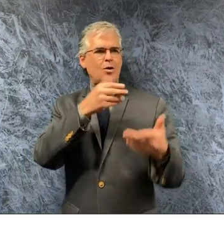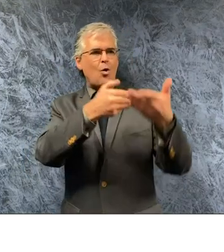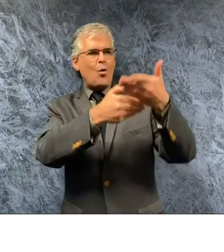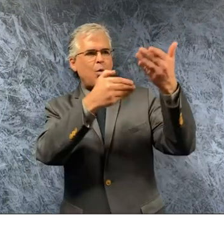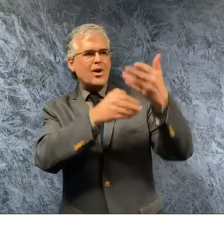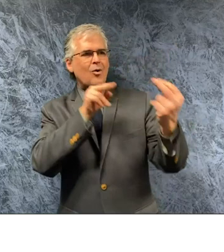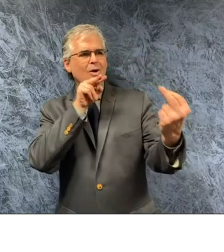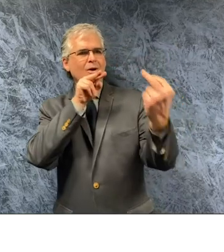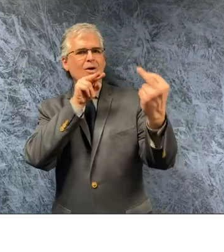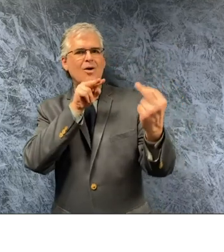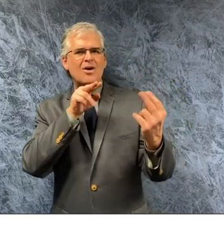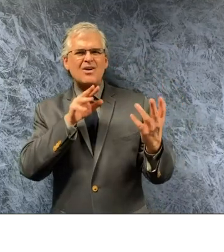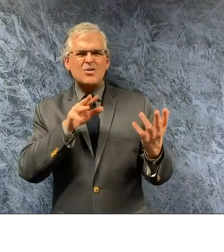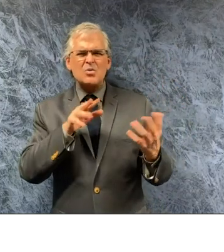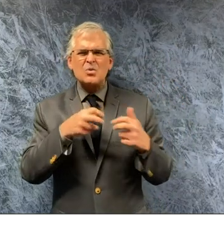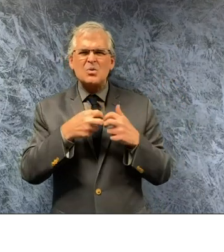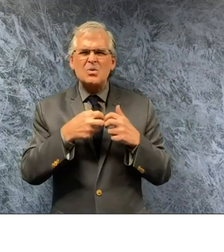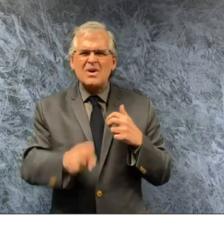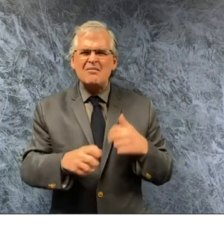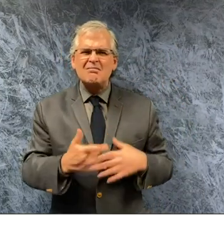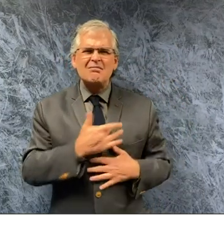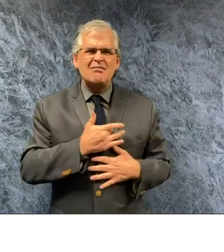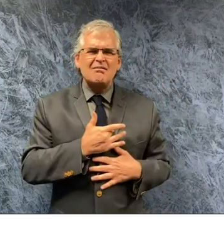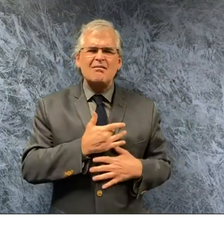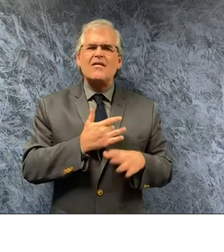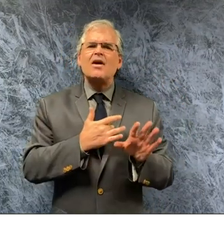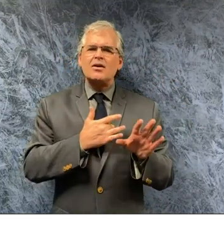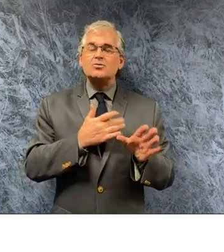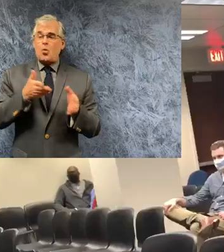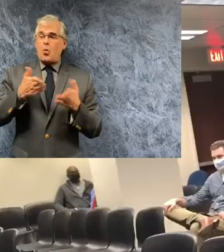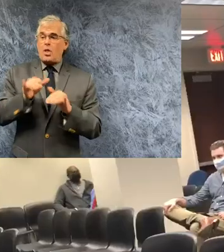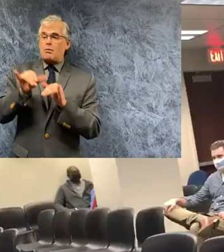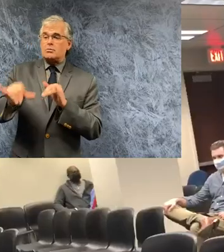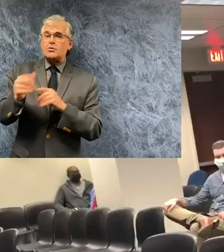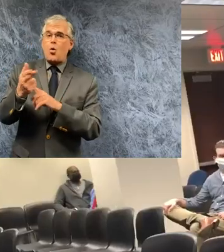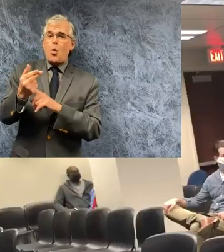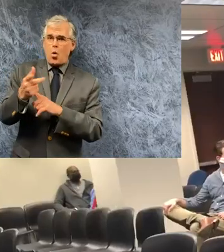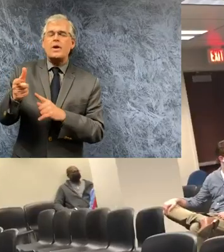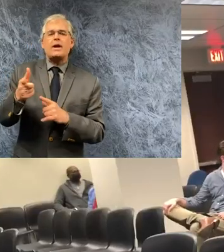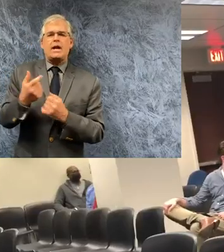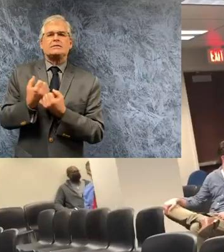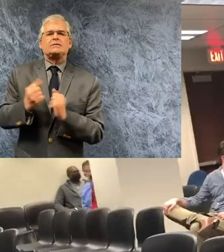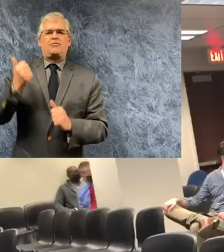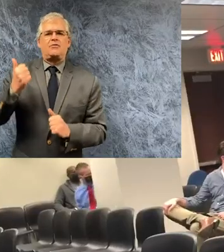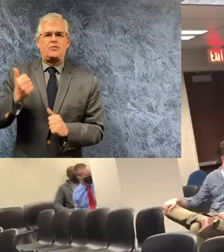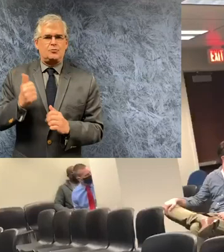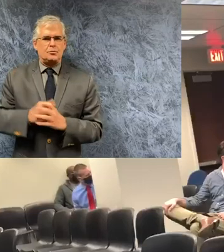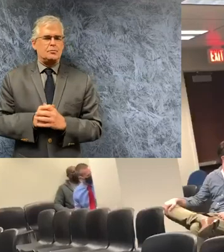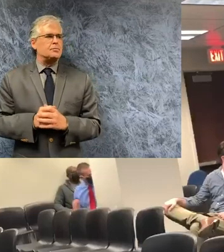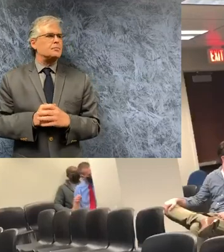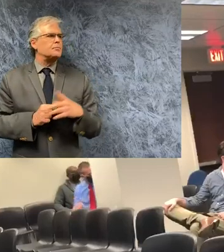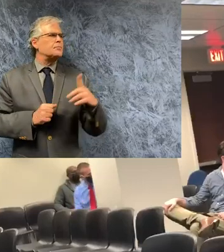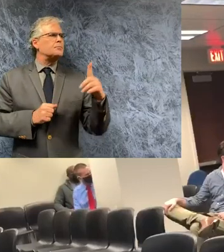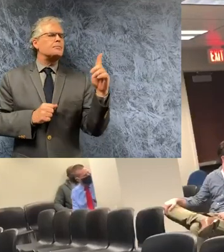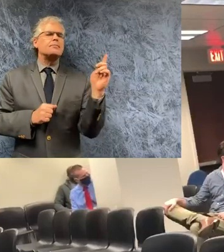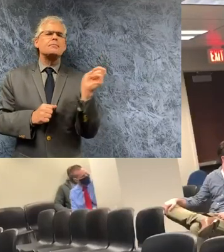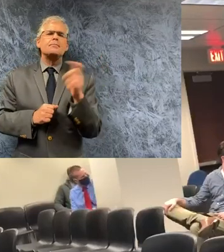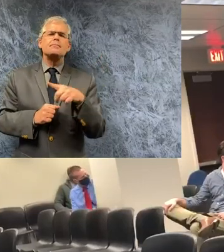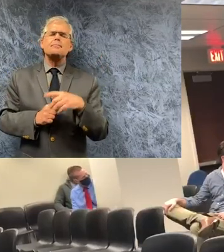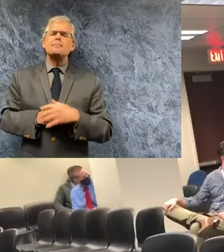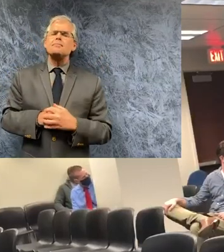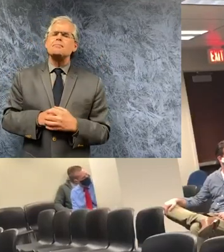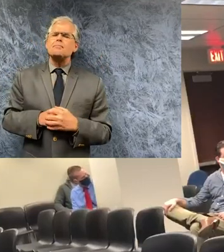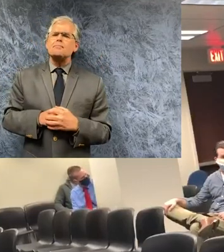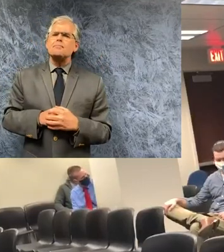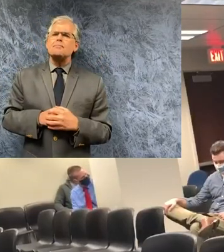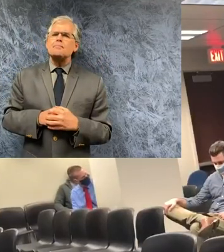that's tough that's really tough but we're going to do everything we can to protect our frontline workers everything governor thanks for taking my question we've had some